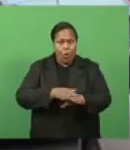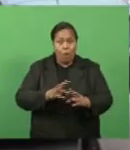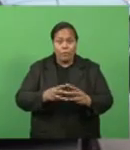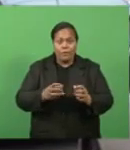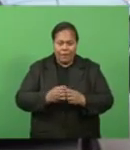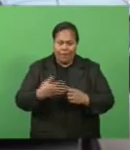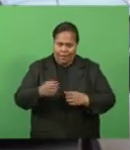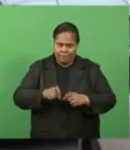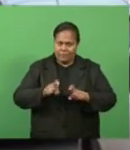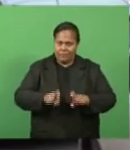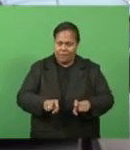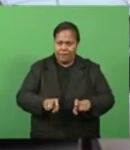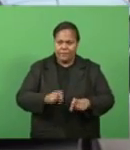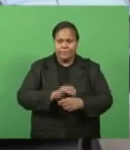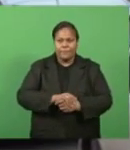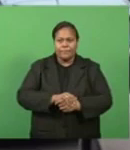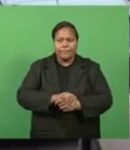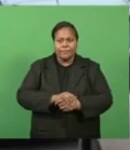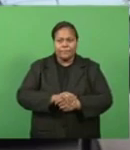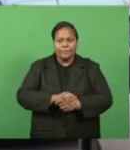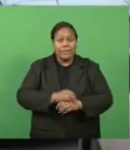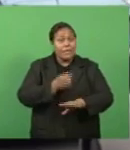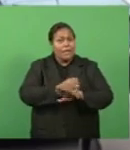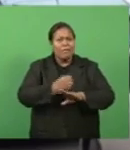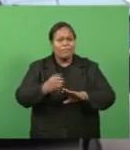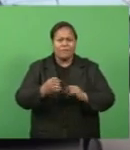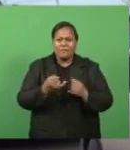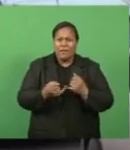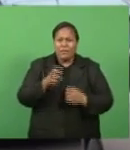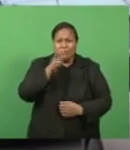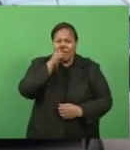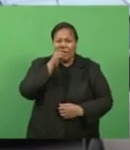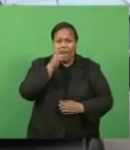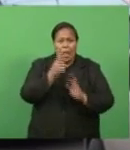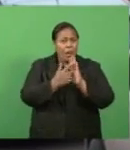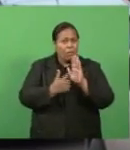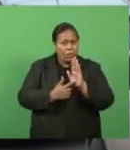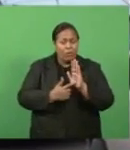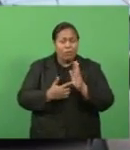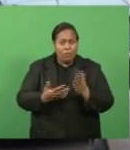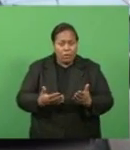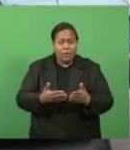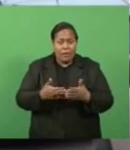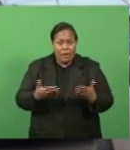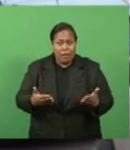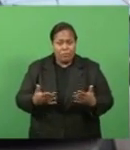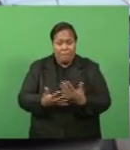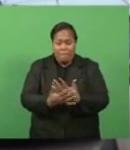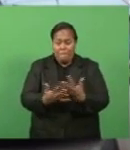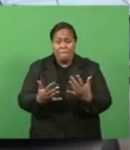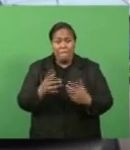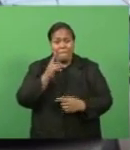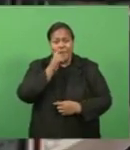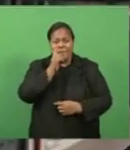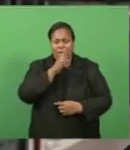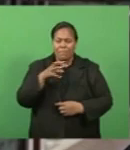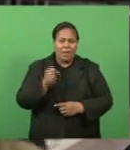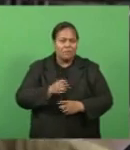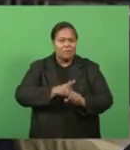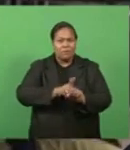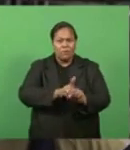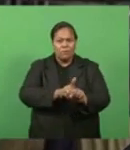The has put in a very strict law and order and the public should be very much, you know, to follow this.